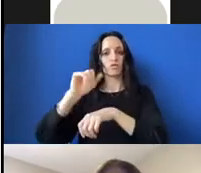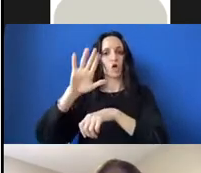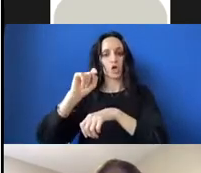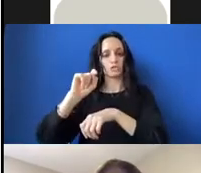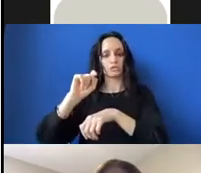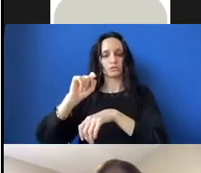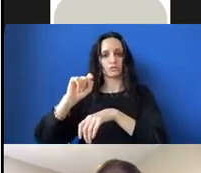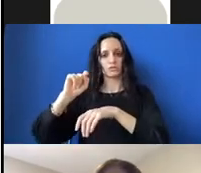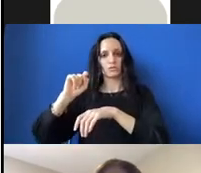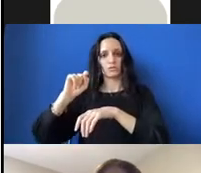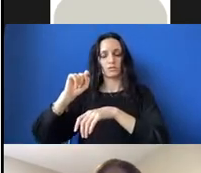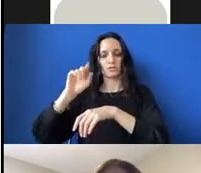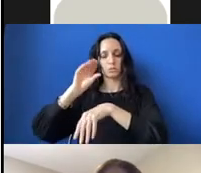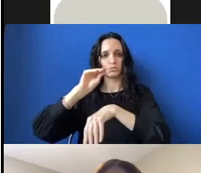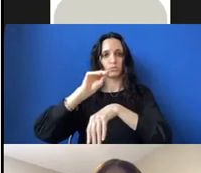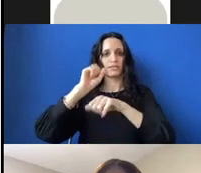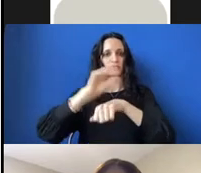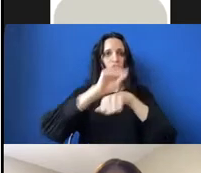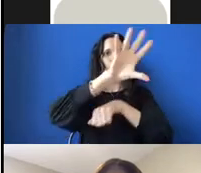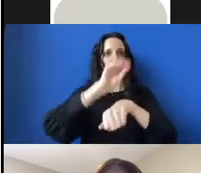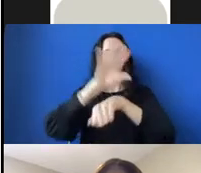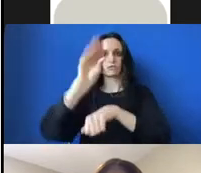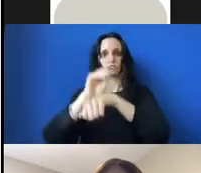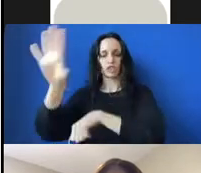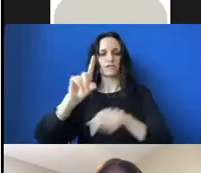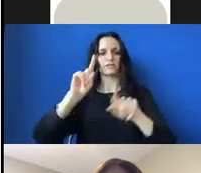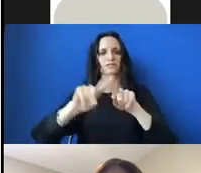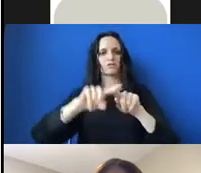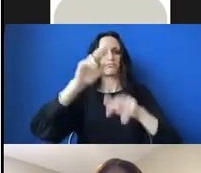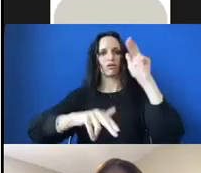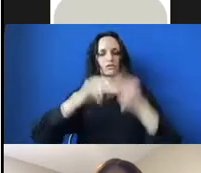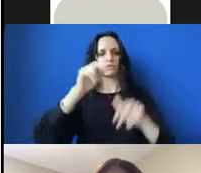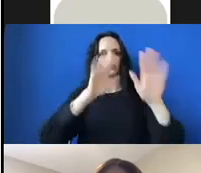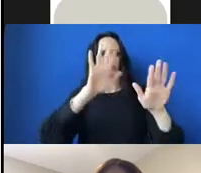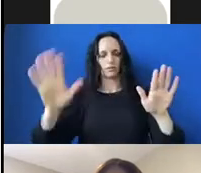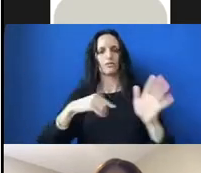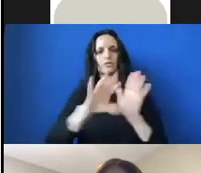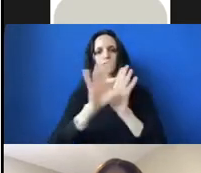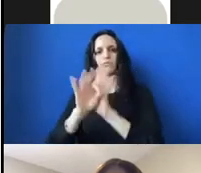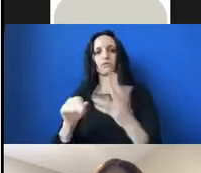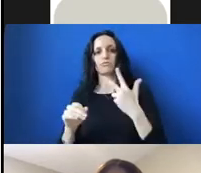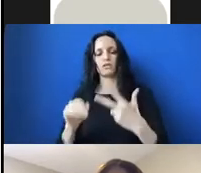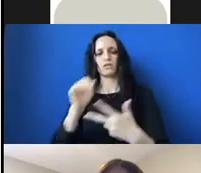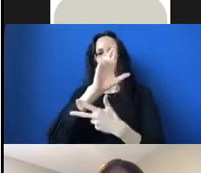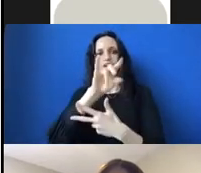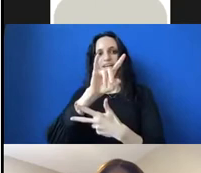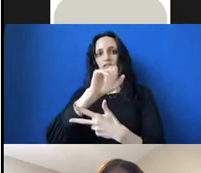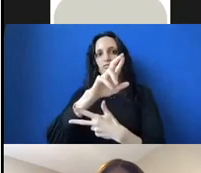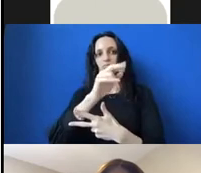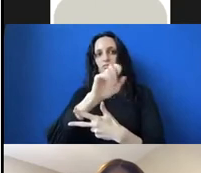different surfaces within buildings. We've picked three locations, which is Ryder Hall, the